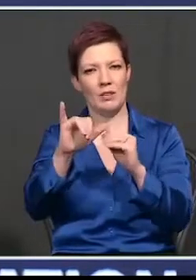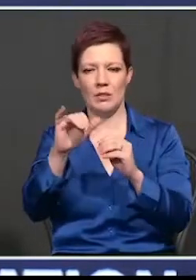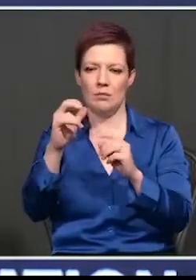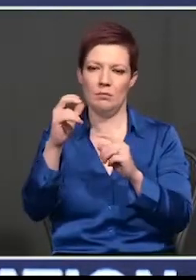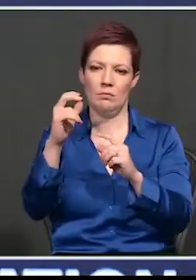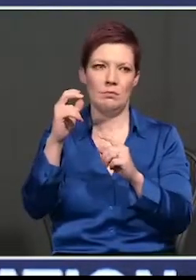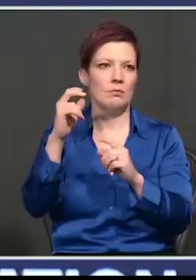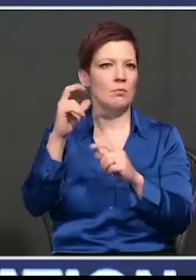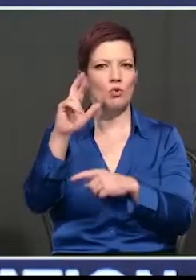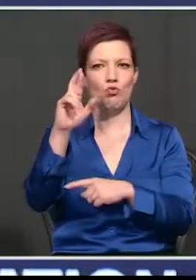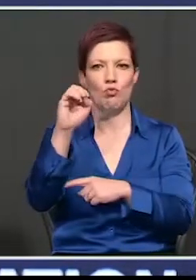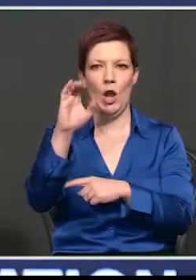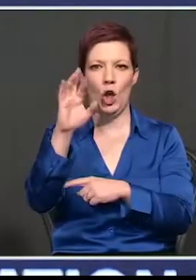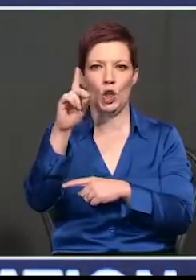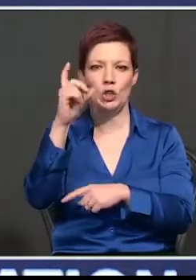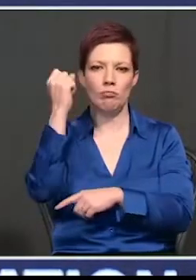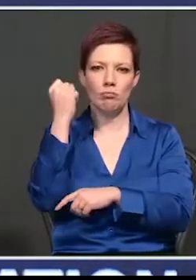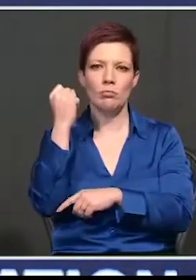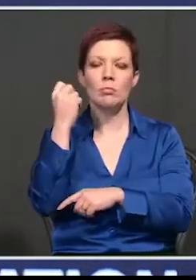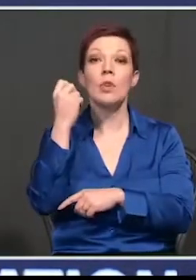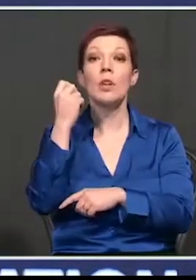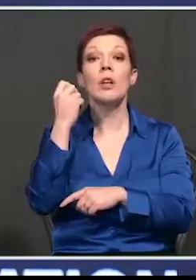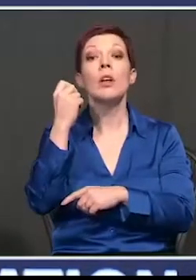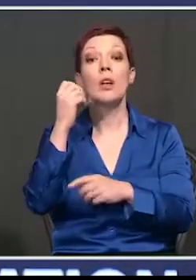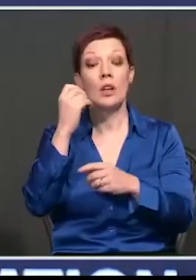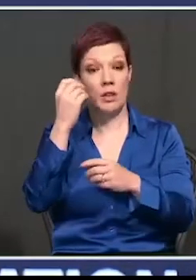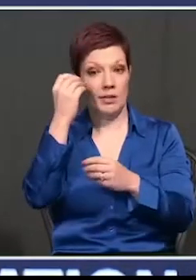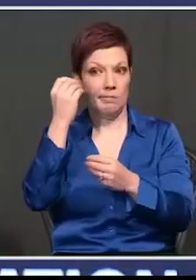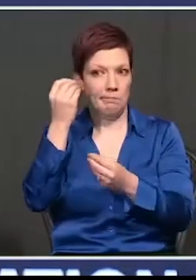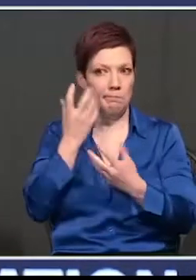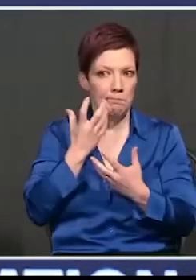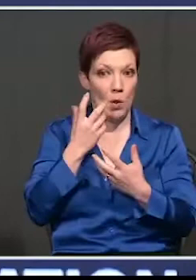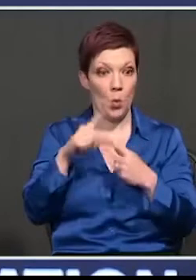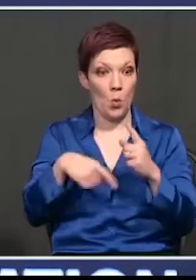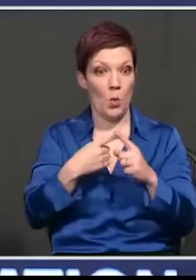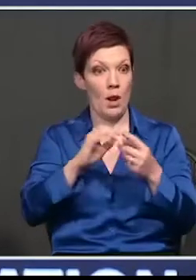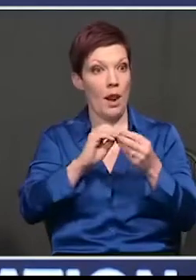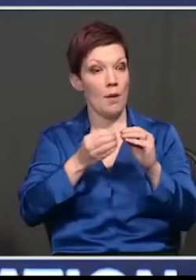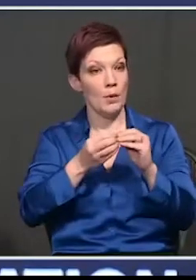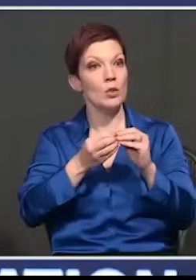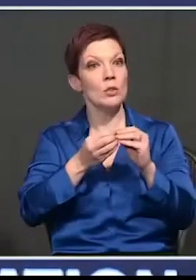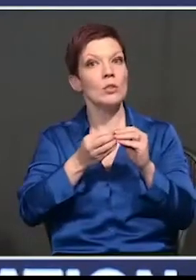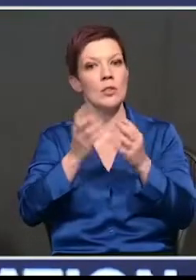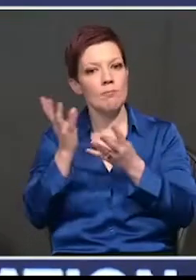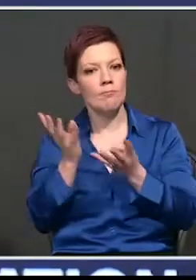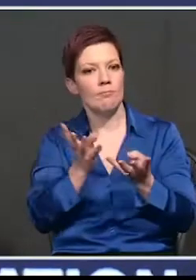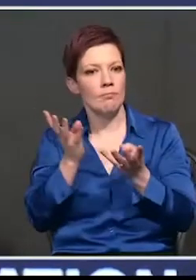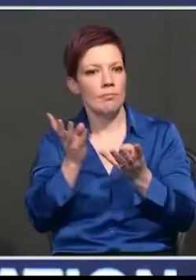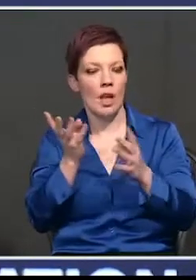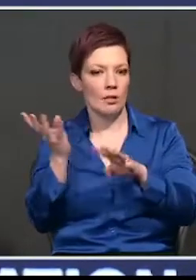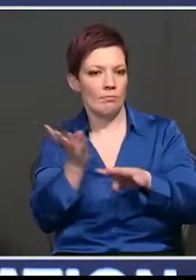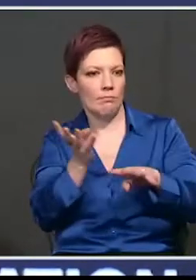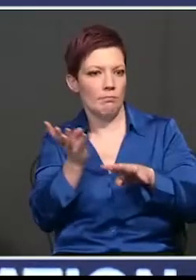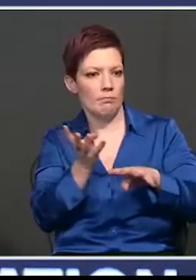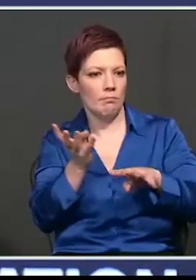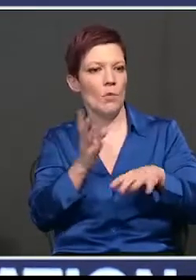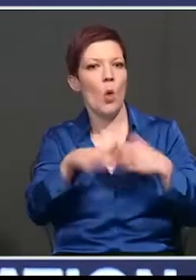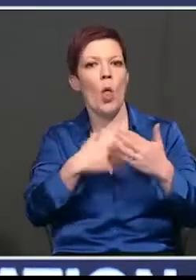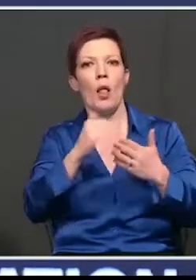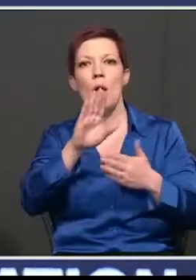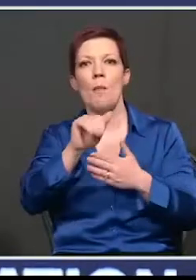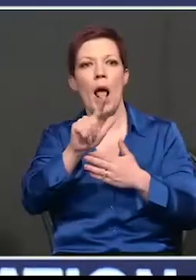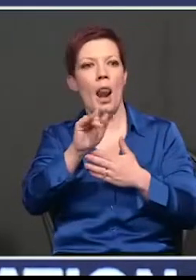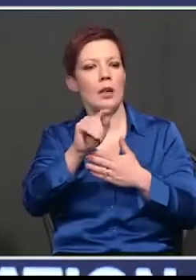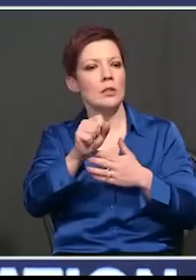And they say that when the numbers came out and the numbers came through machines and all of those ballots were taken away